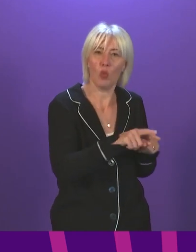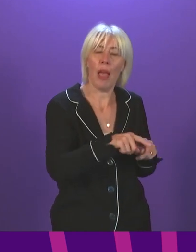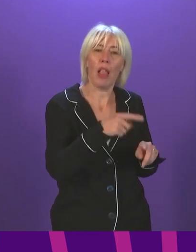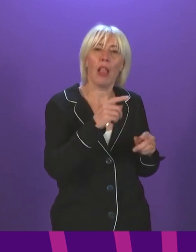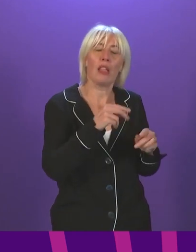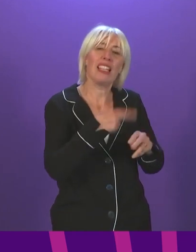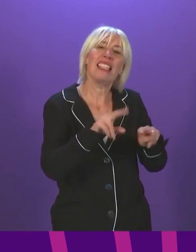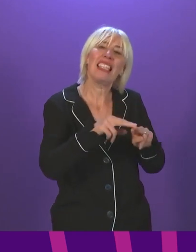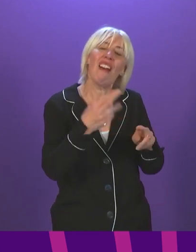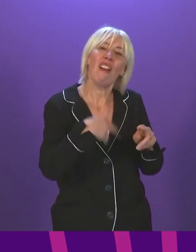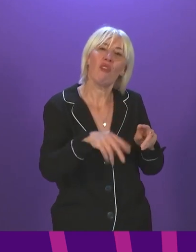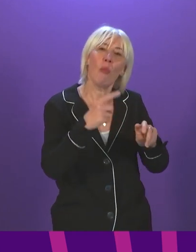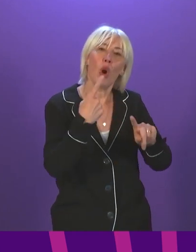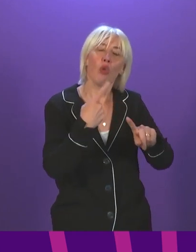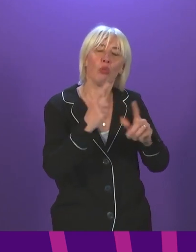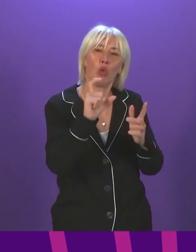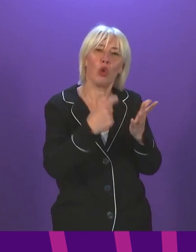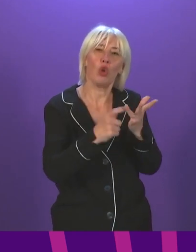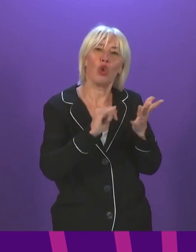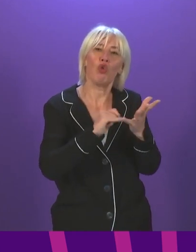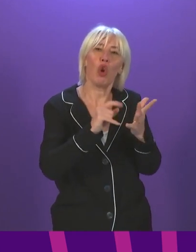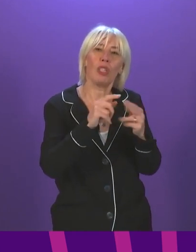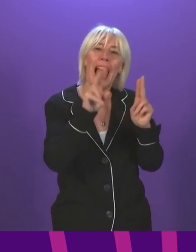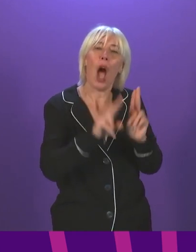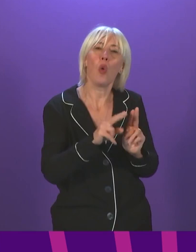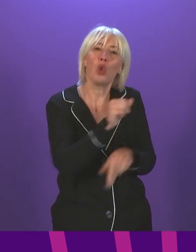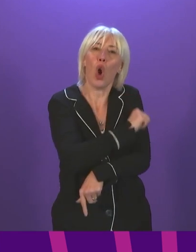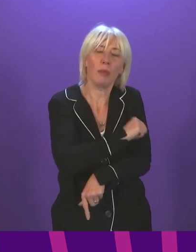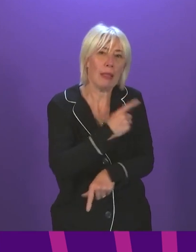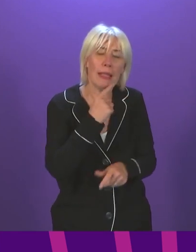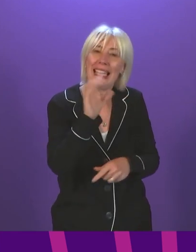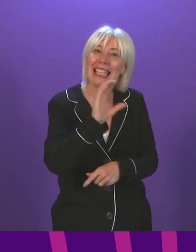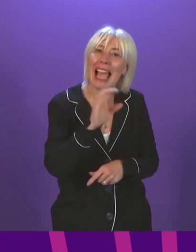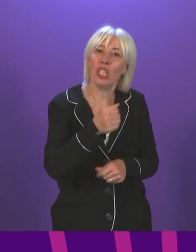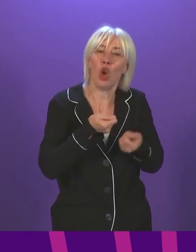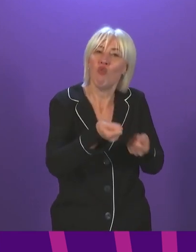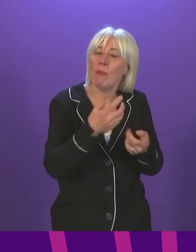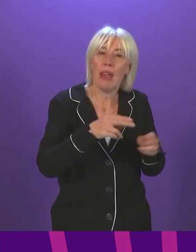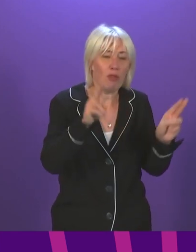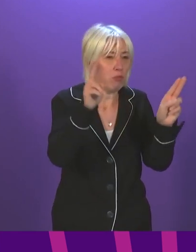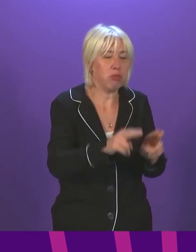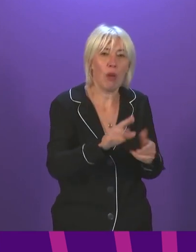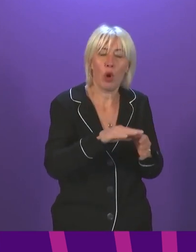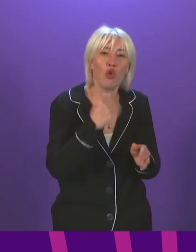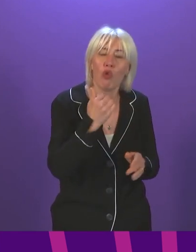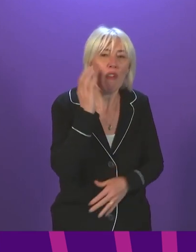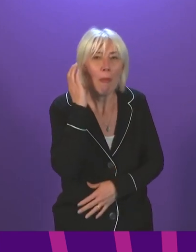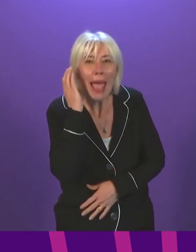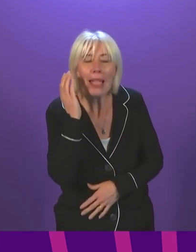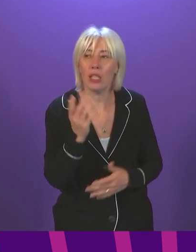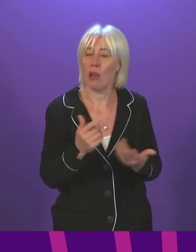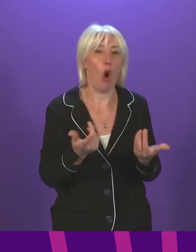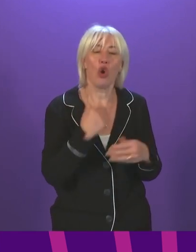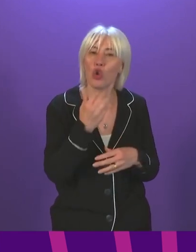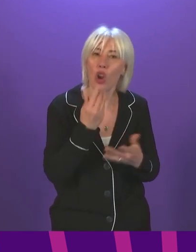who say cancer operations have been cancelled due to a lack of beds, while nurses are quitting the profession due to chronic understaffing. The